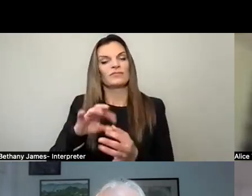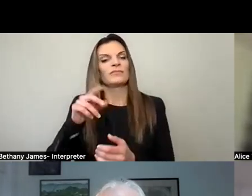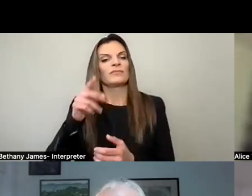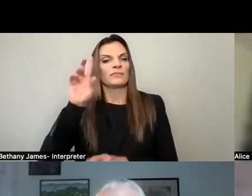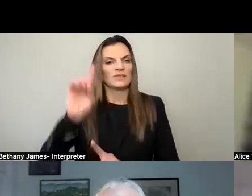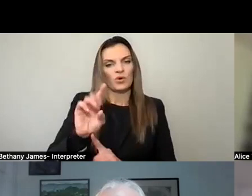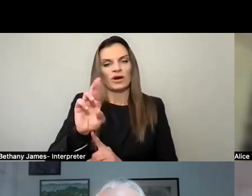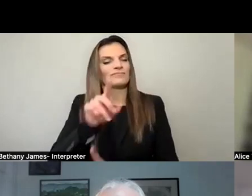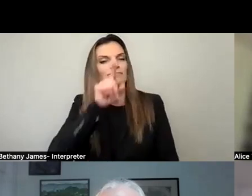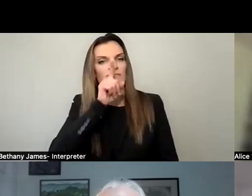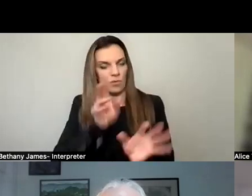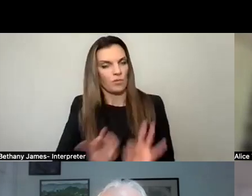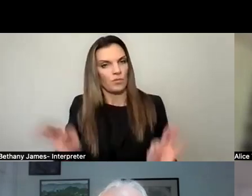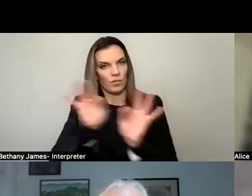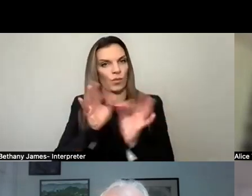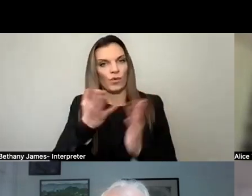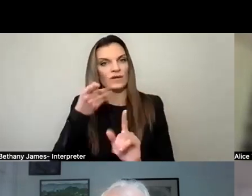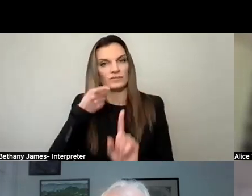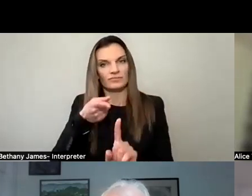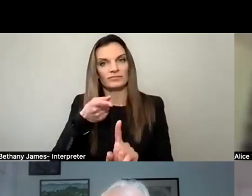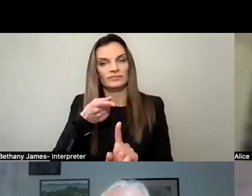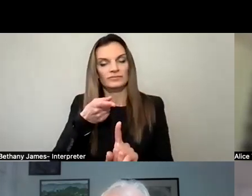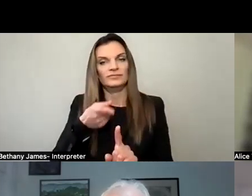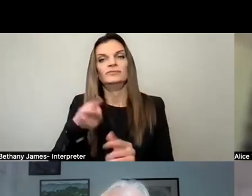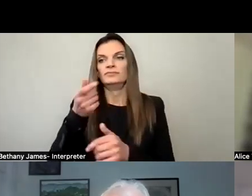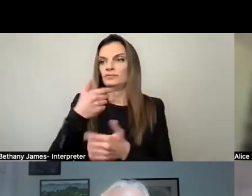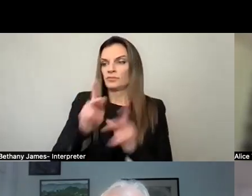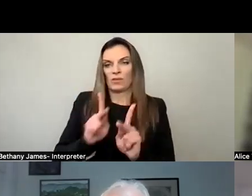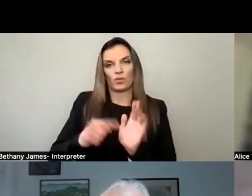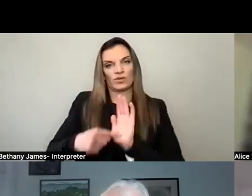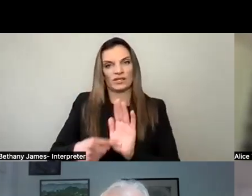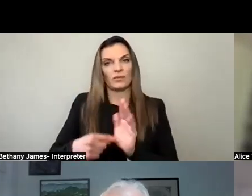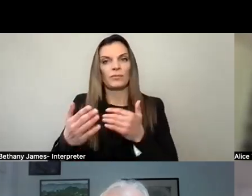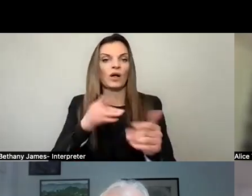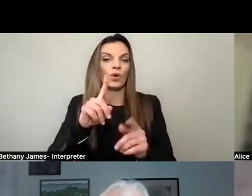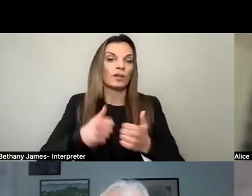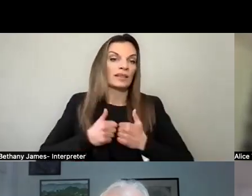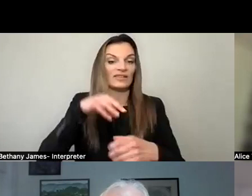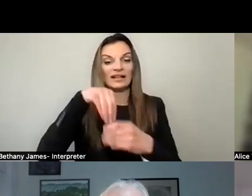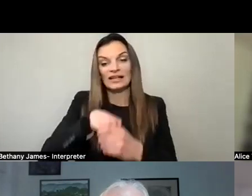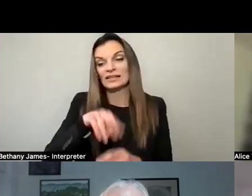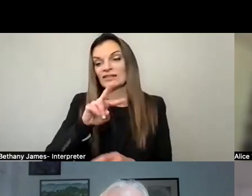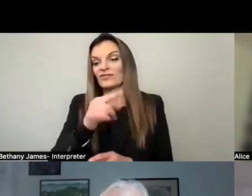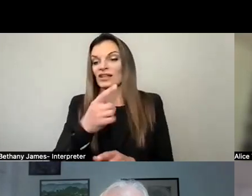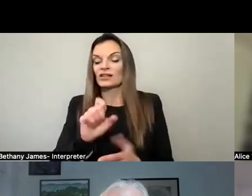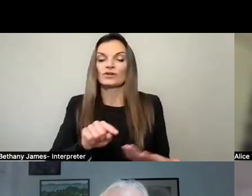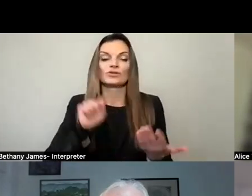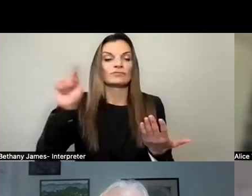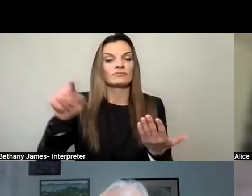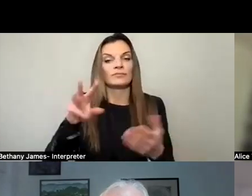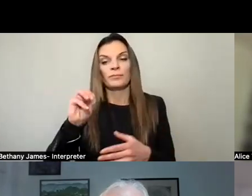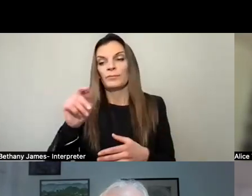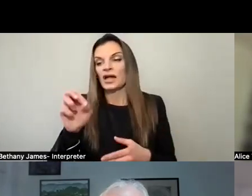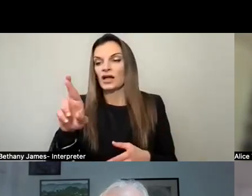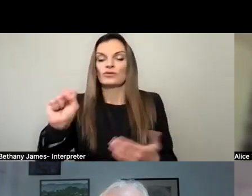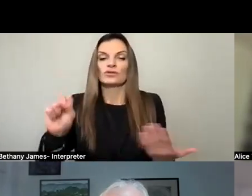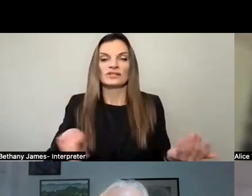should be doing is making sure that we allow everyone to be represented, whether you live in the inner village, in the manor, South and Kendall, or anywhere